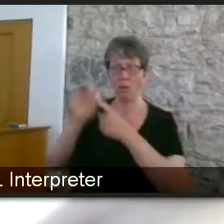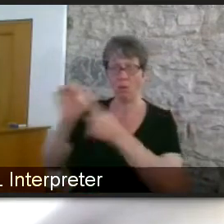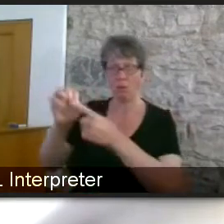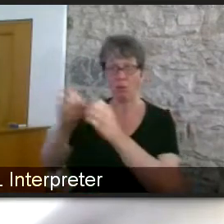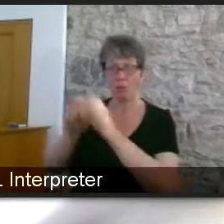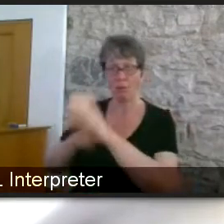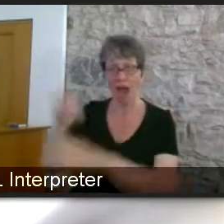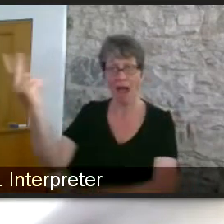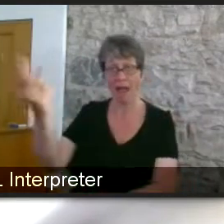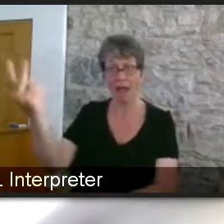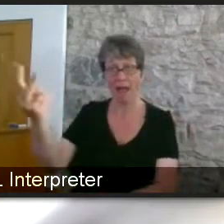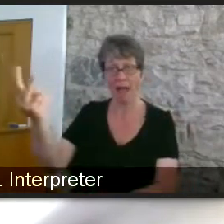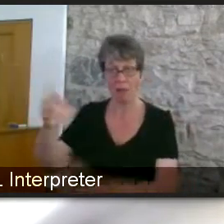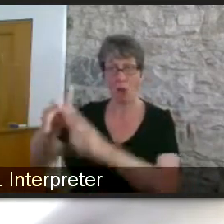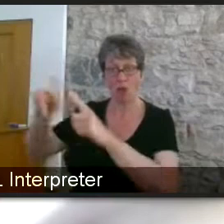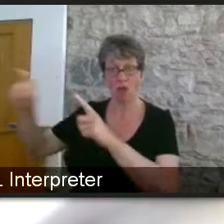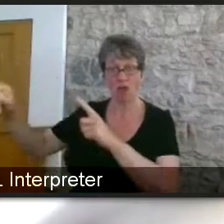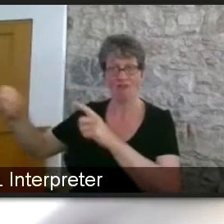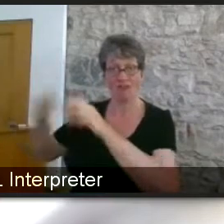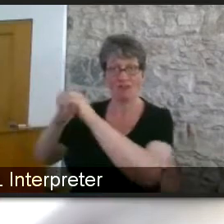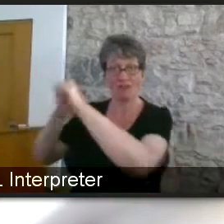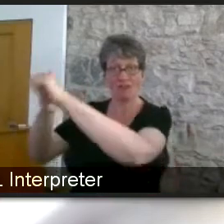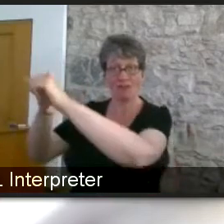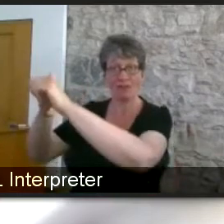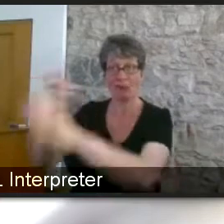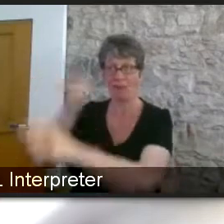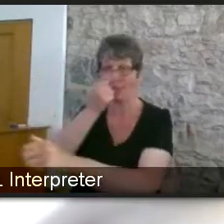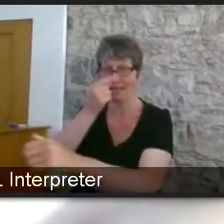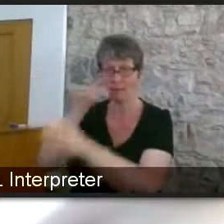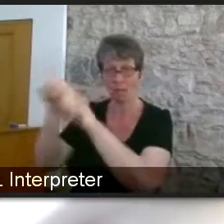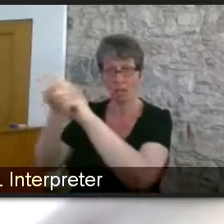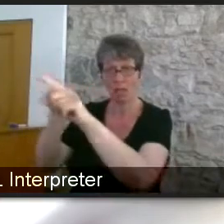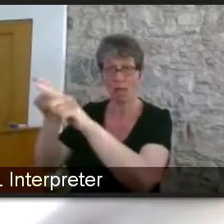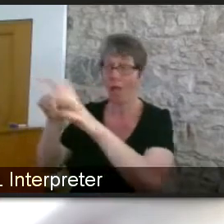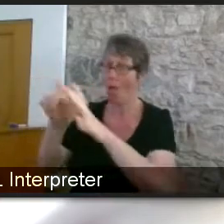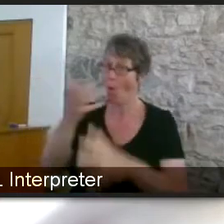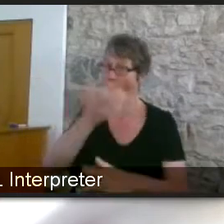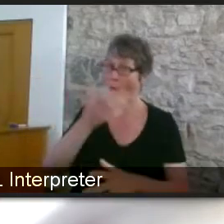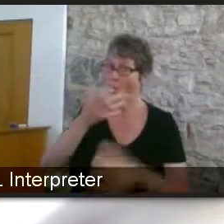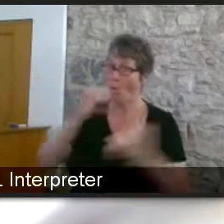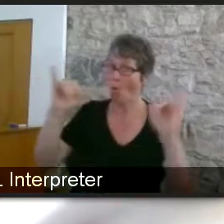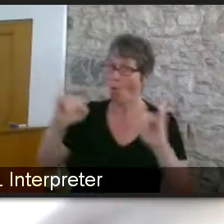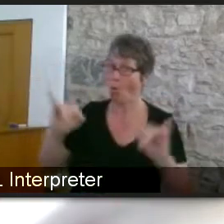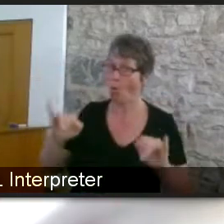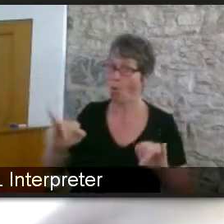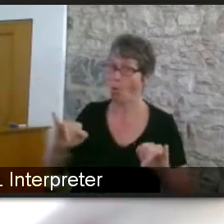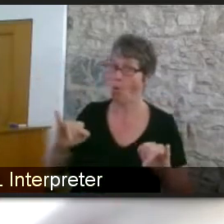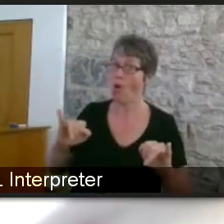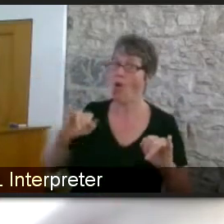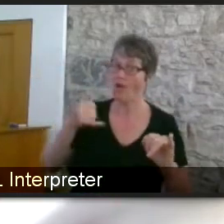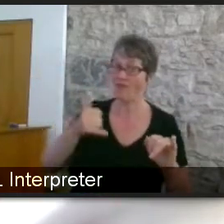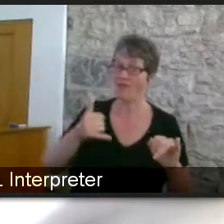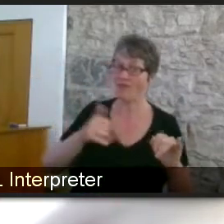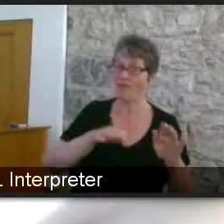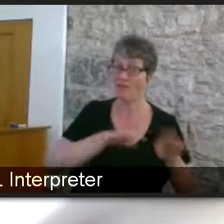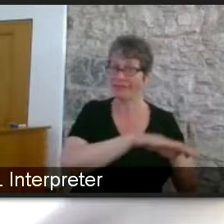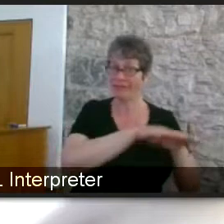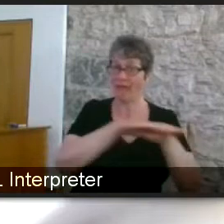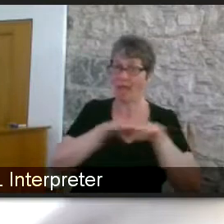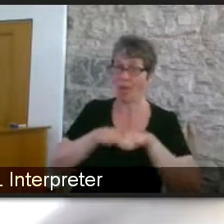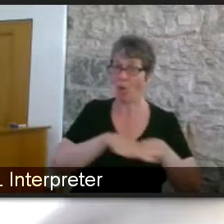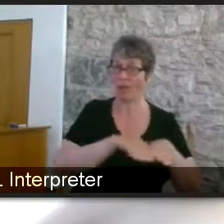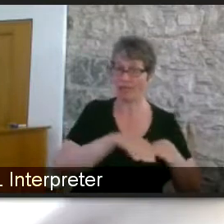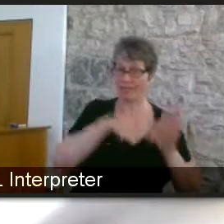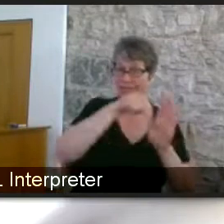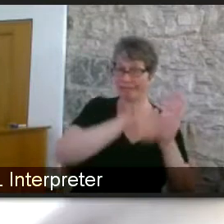for all workers but particularly for disabled workers as well do i think these questions becoming more acute in the public